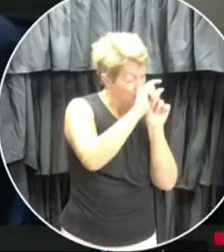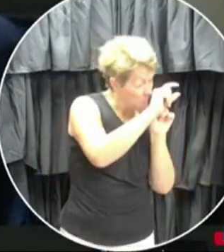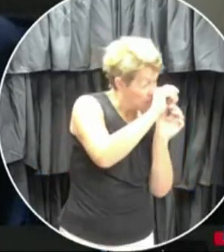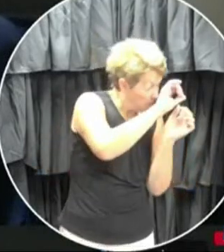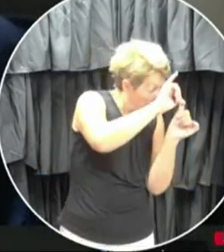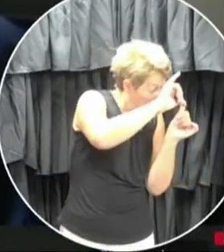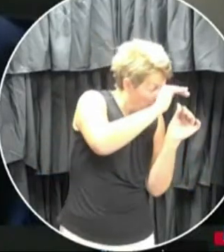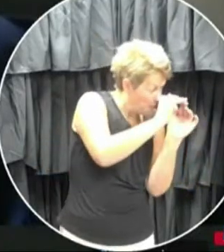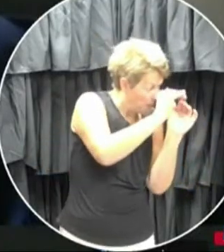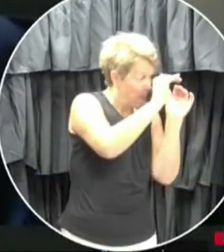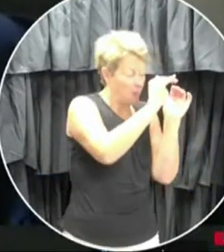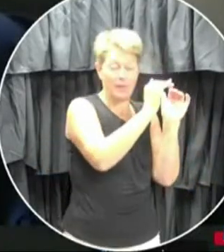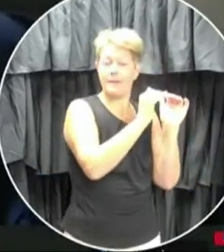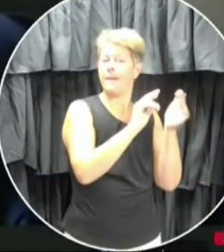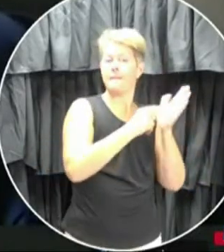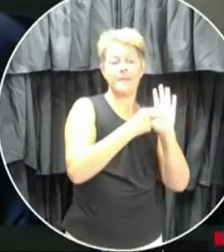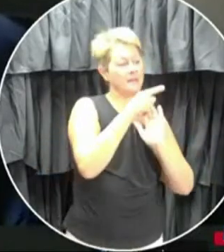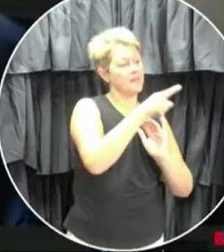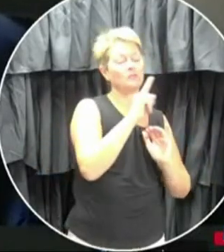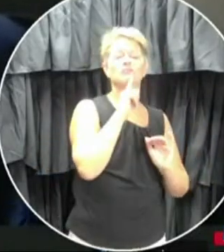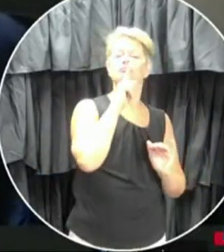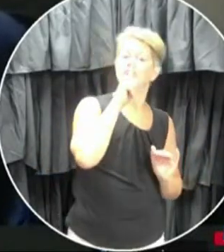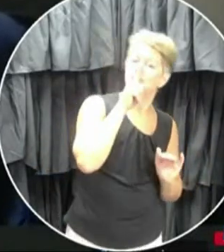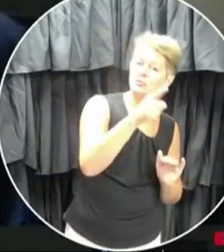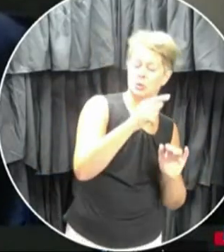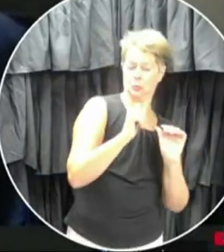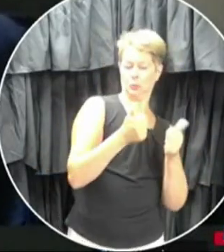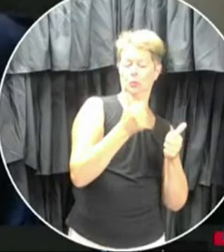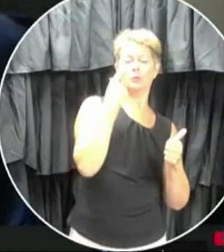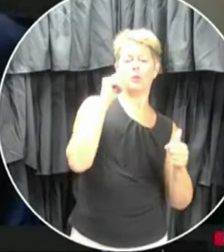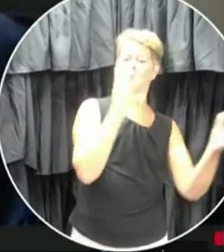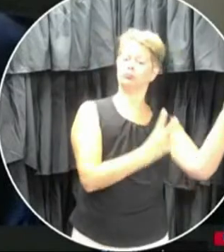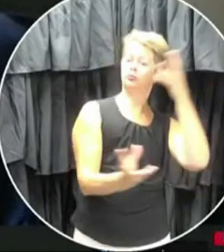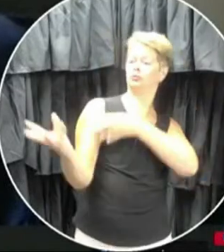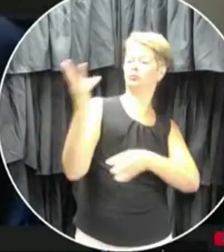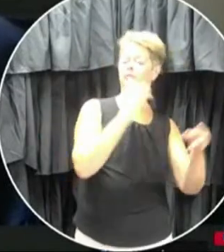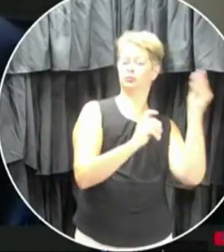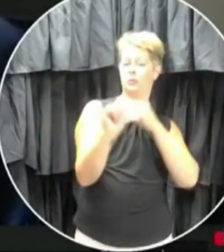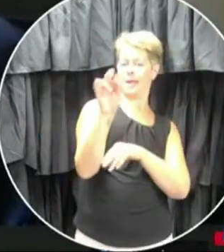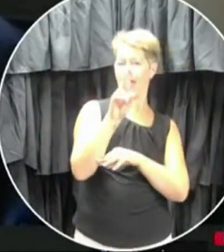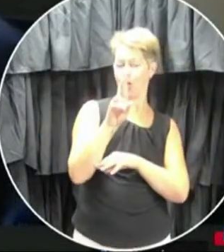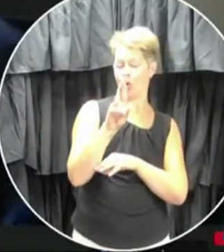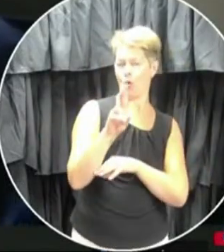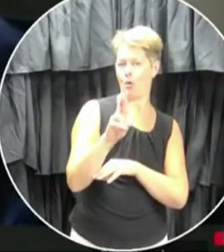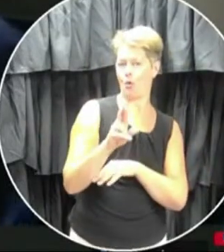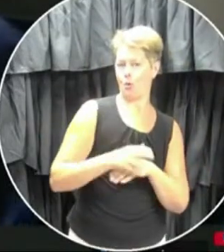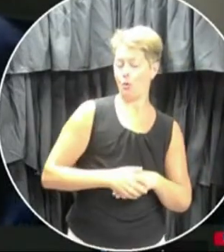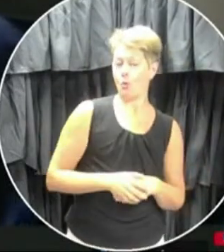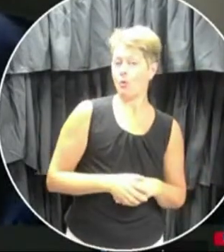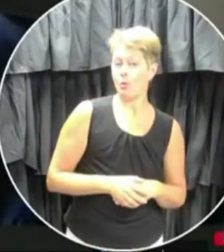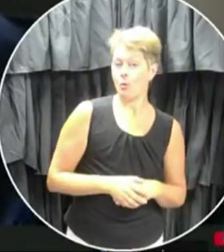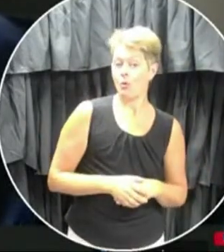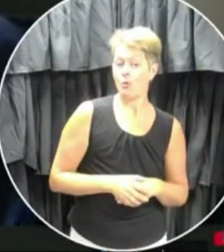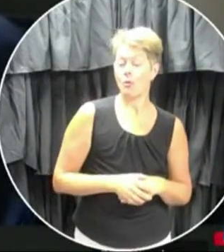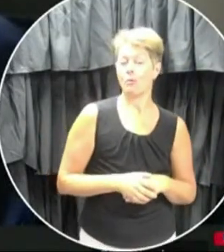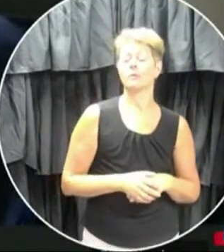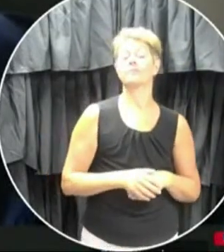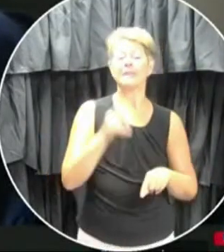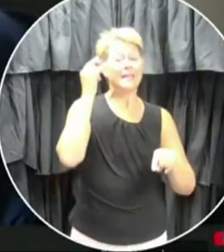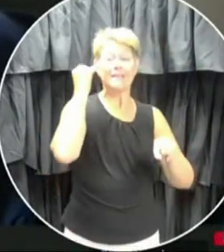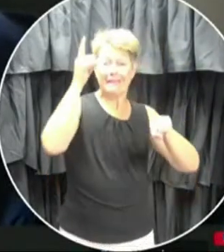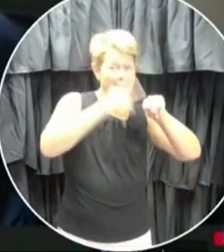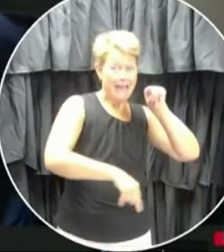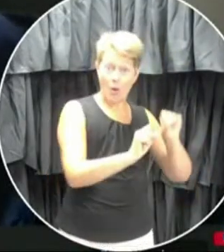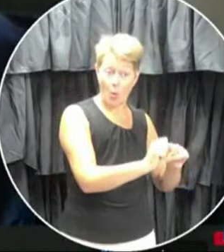uh, to be extremely effective. So it doesn't allow any weather. And in the absence of even being able to open a window,